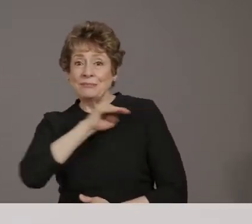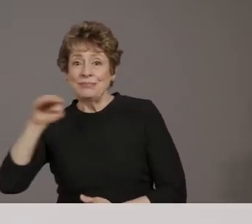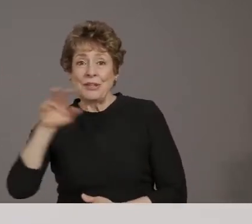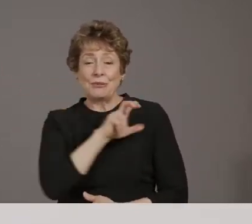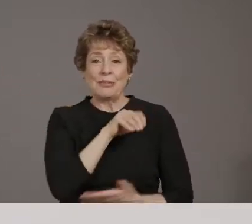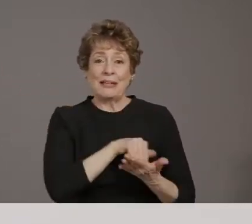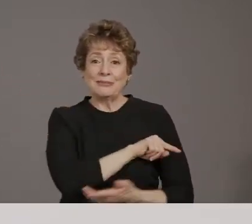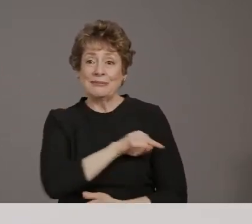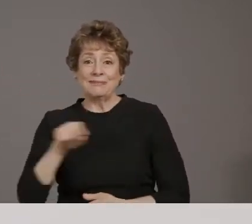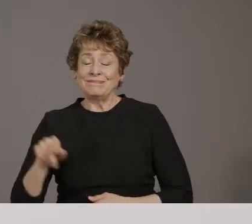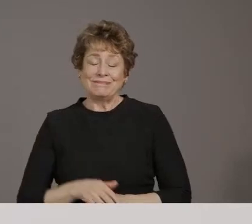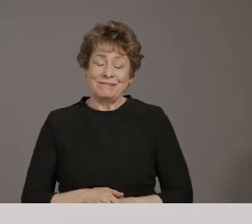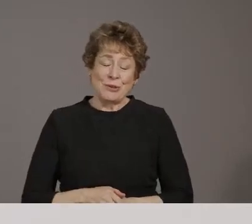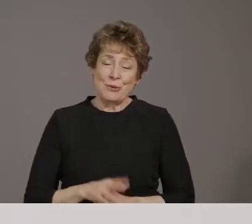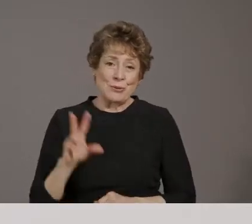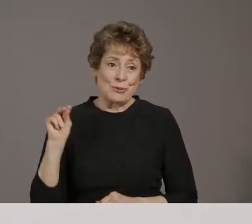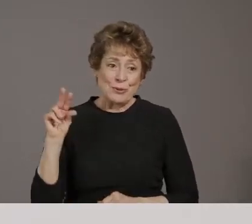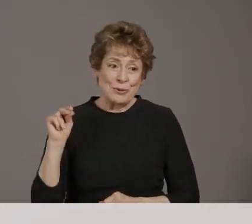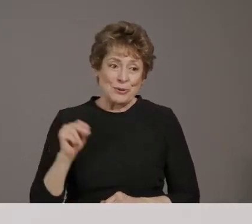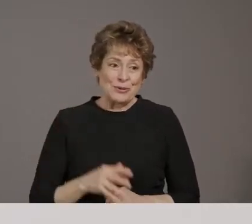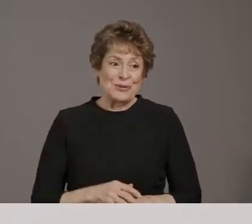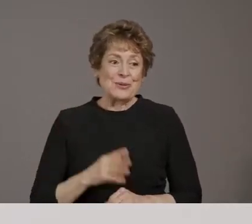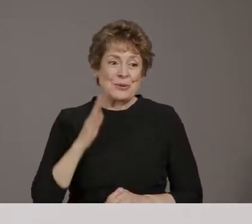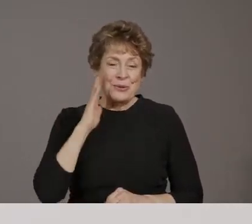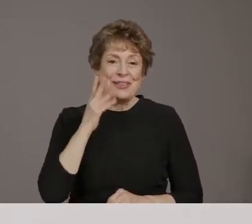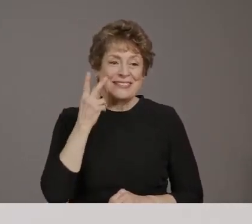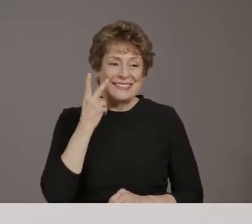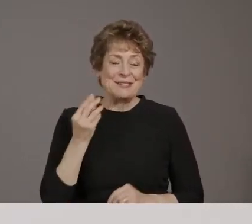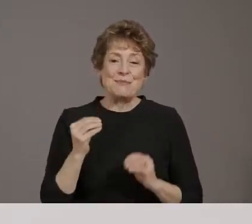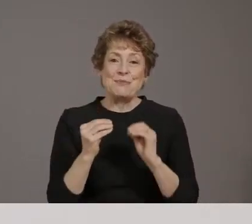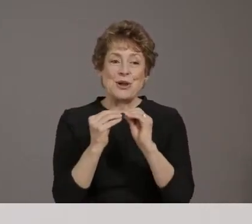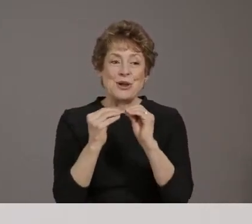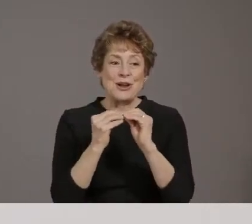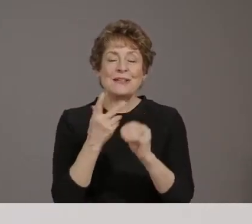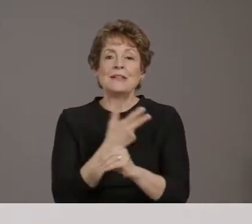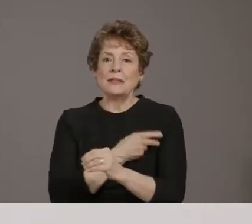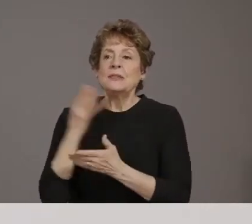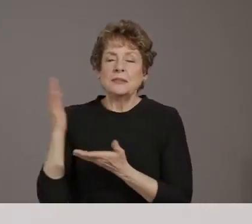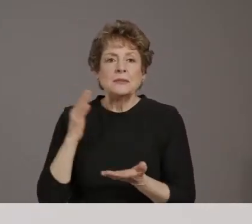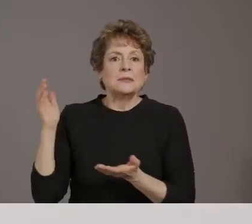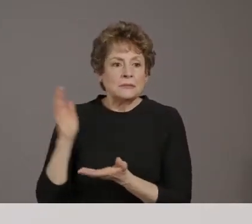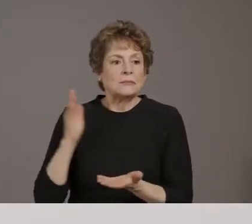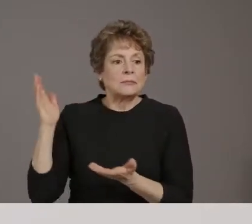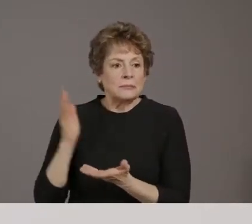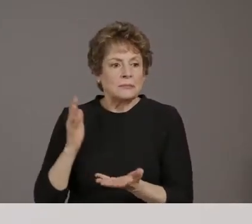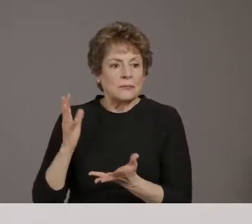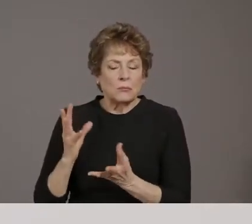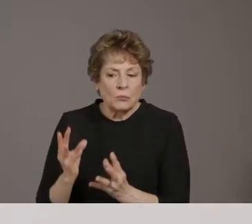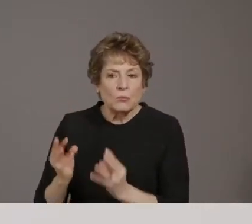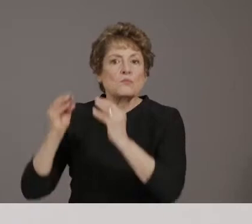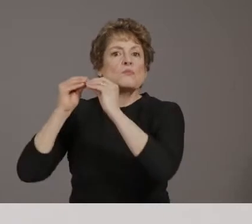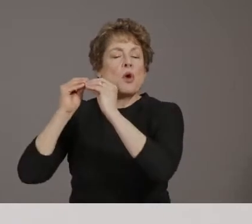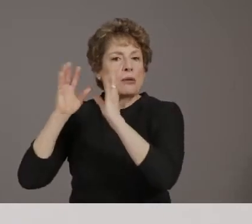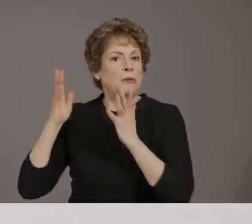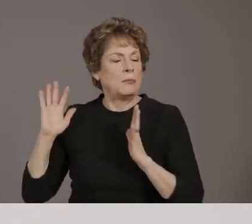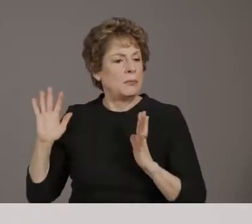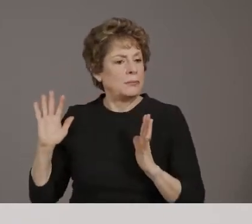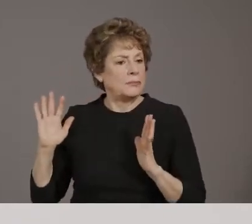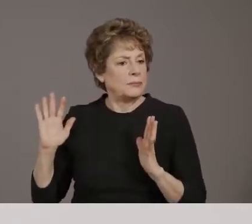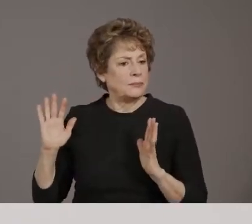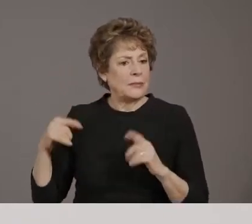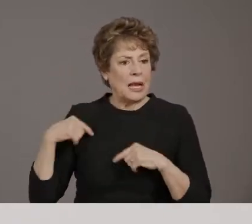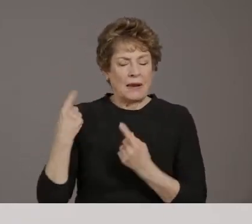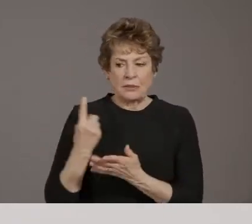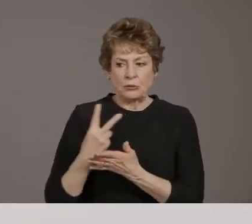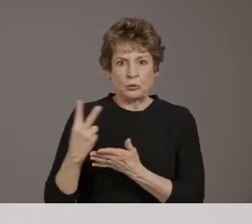see increased vaccine, um, probably, you know, we'll, we'll see more doses like we have the past couple of weeks. We'll see